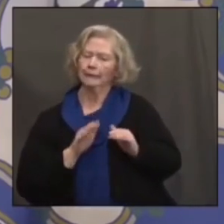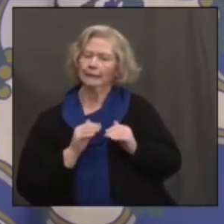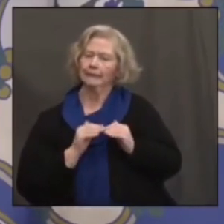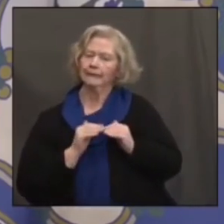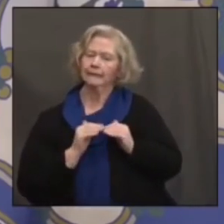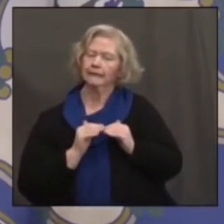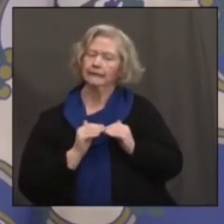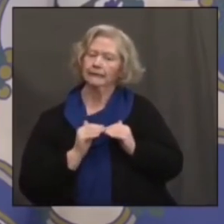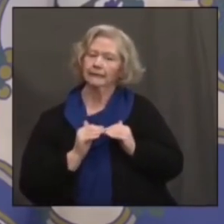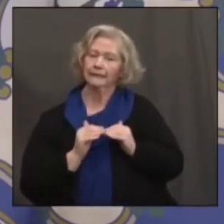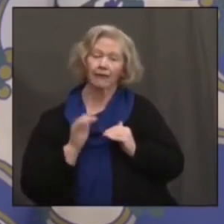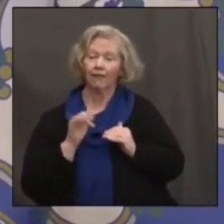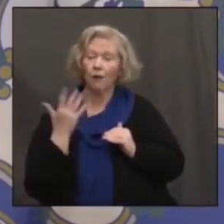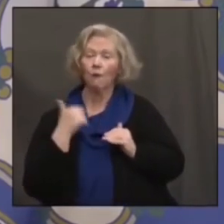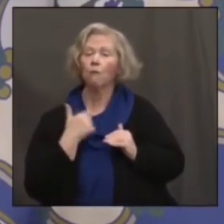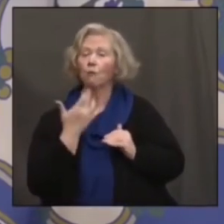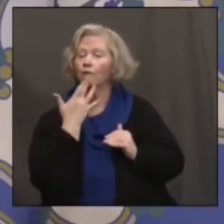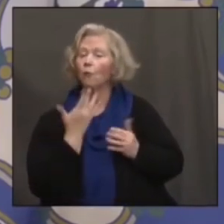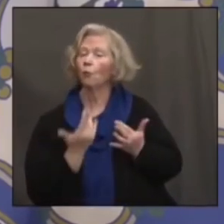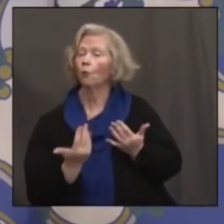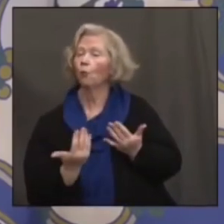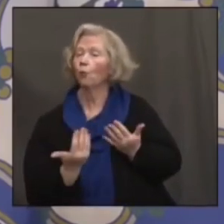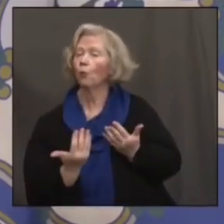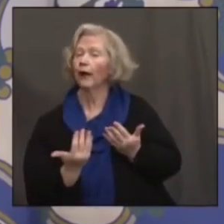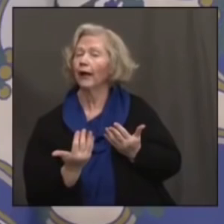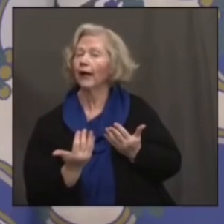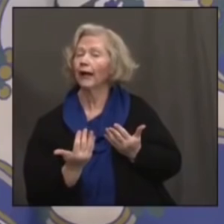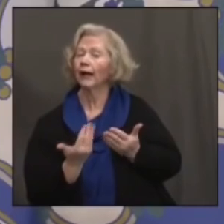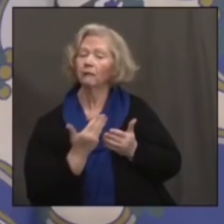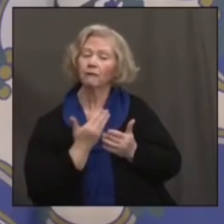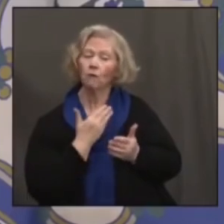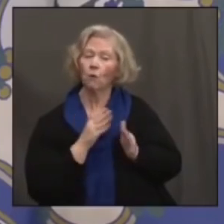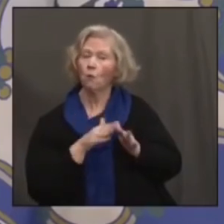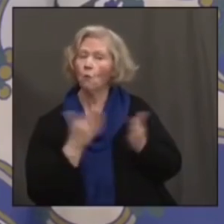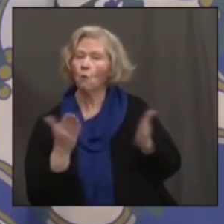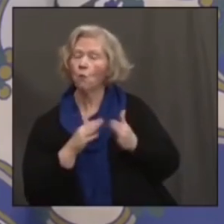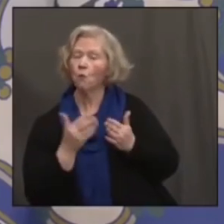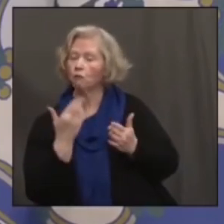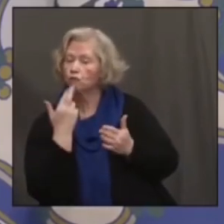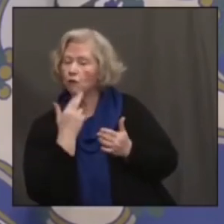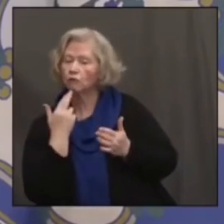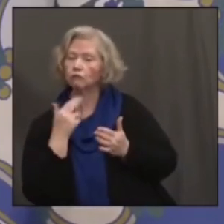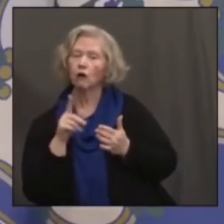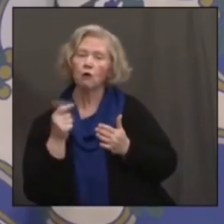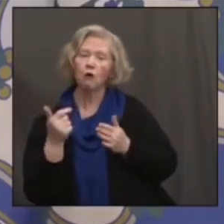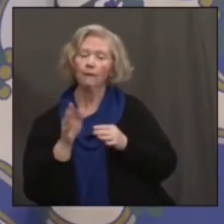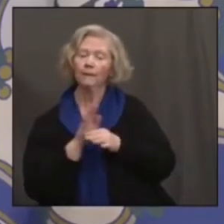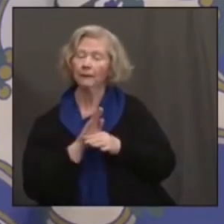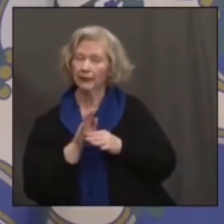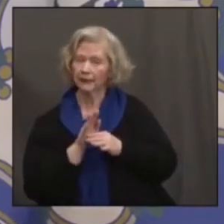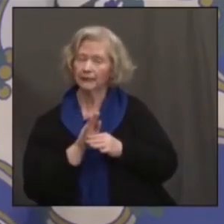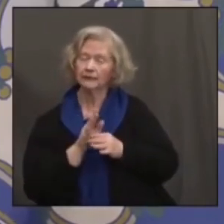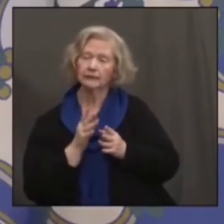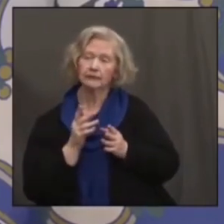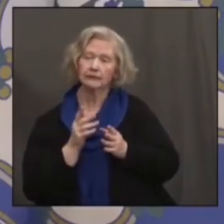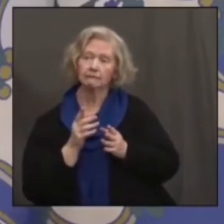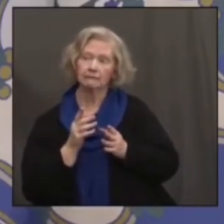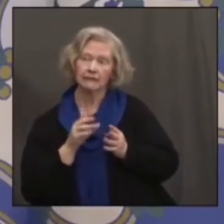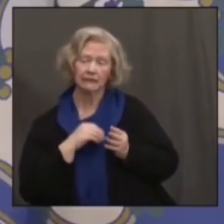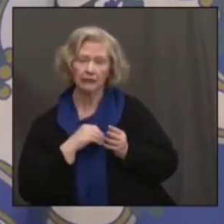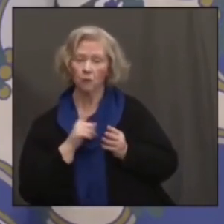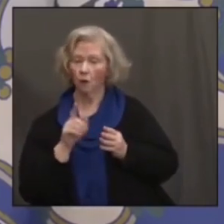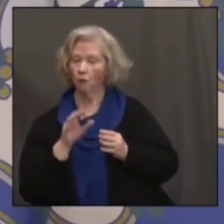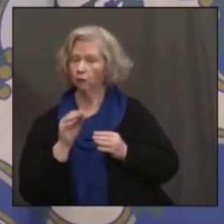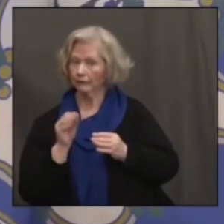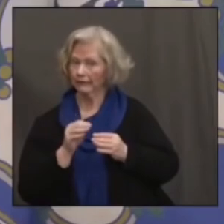so we waited before we opened up restaurants and other, you know, retail and such at 100%. I'd